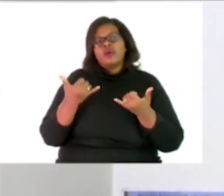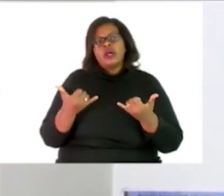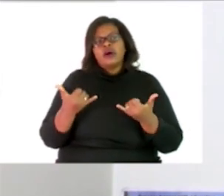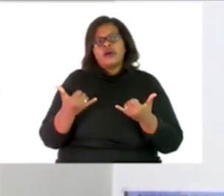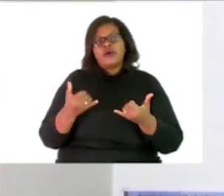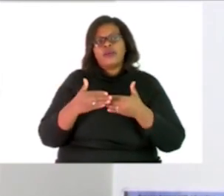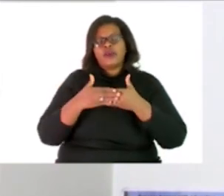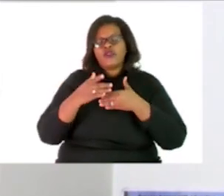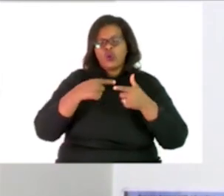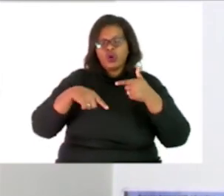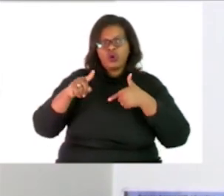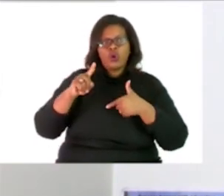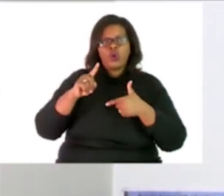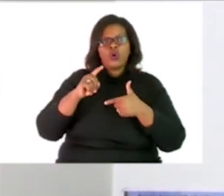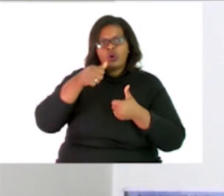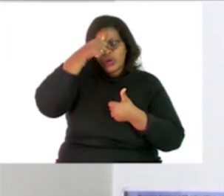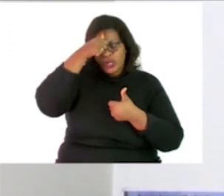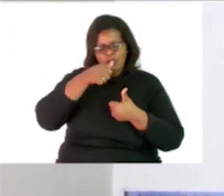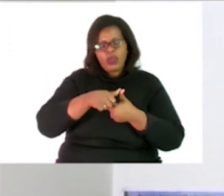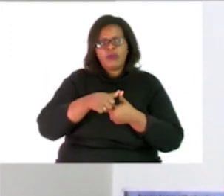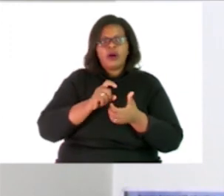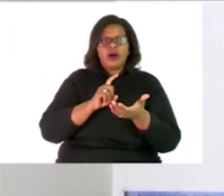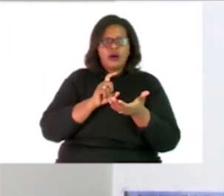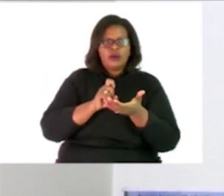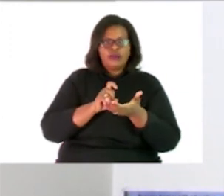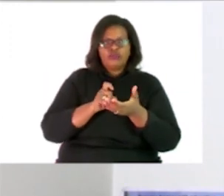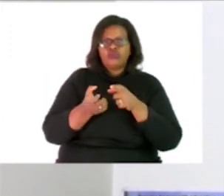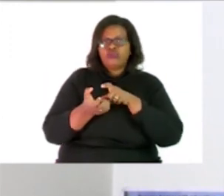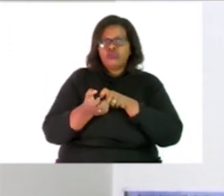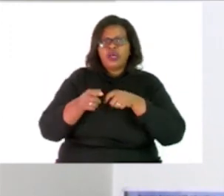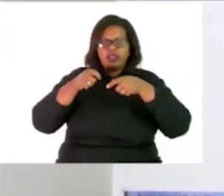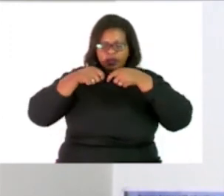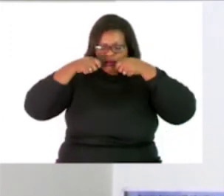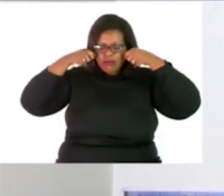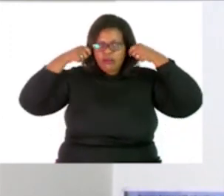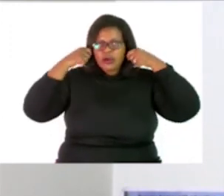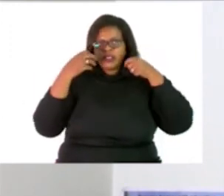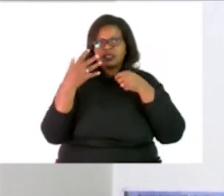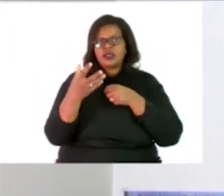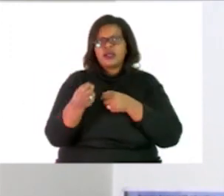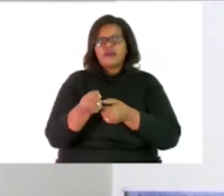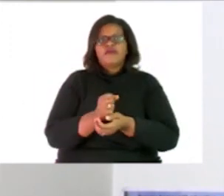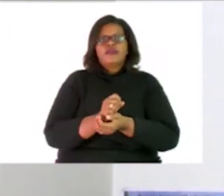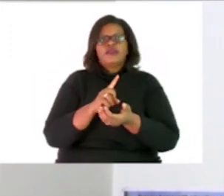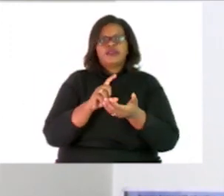let us remember to put on our mask all the time and sanitize